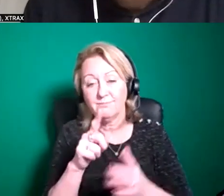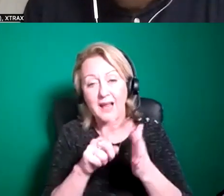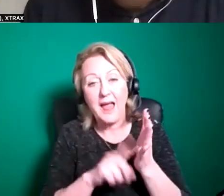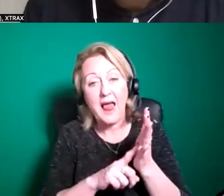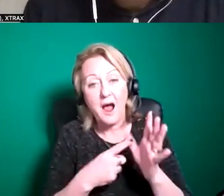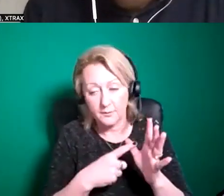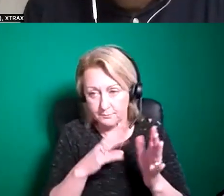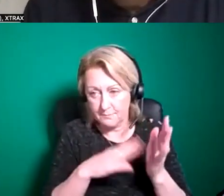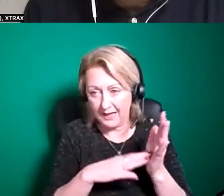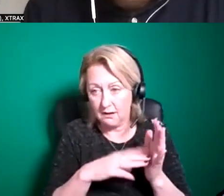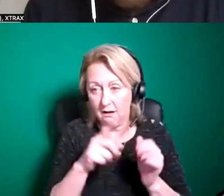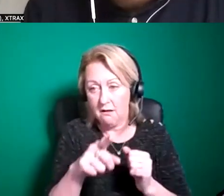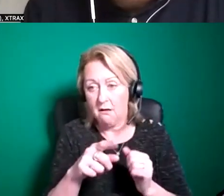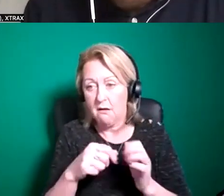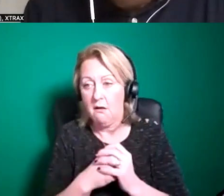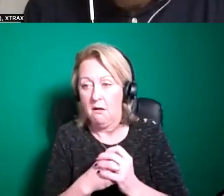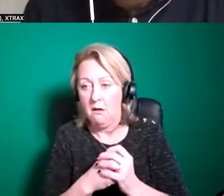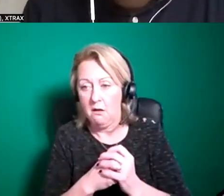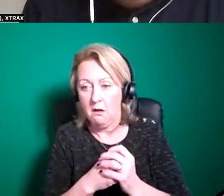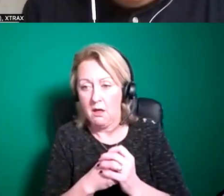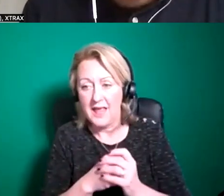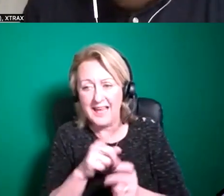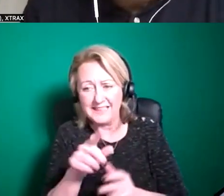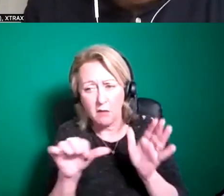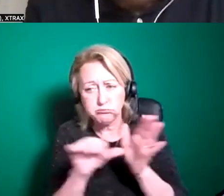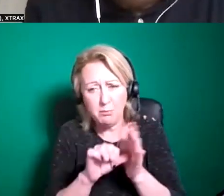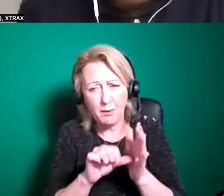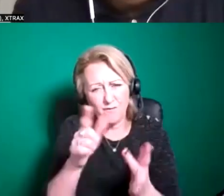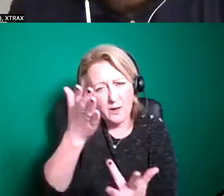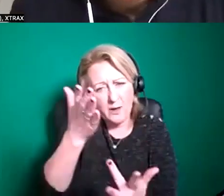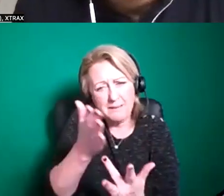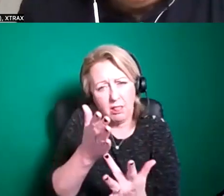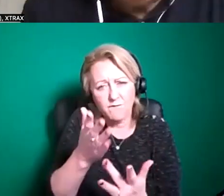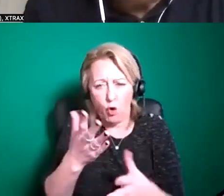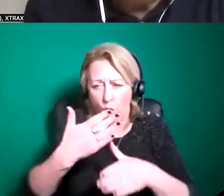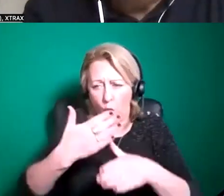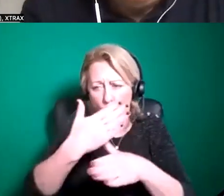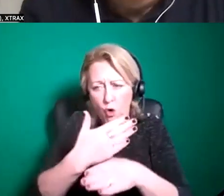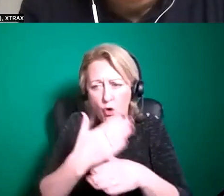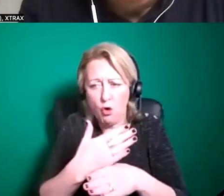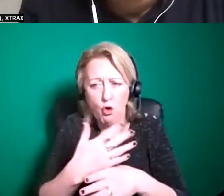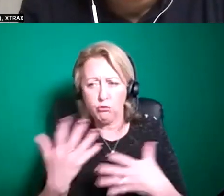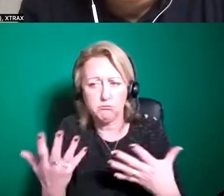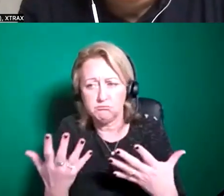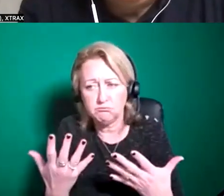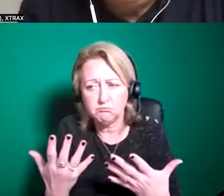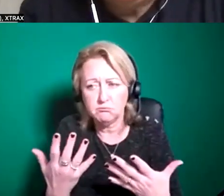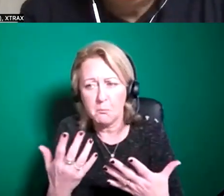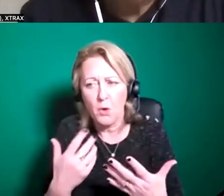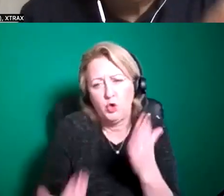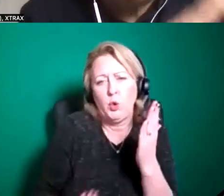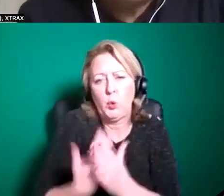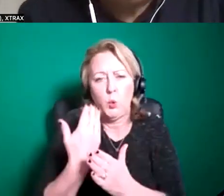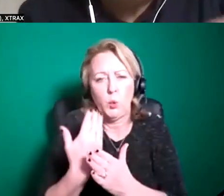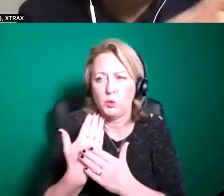an issue if we are mid-career but new to outdoor work um i note that shouldn't be an issue at all and we don't put there